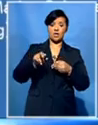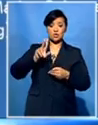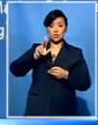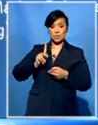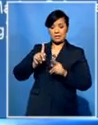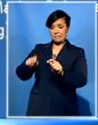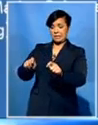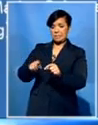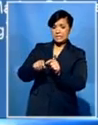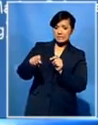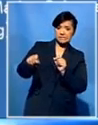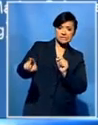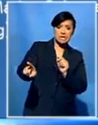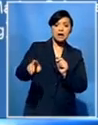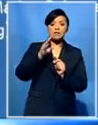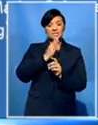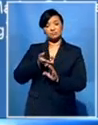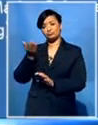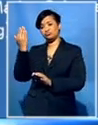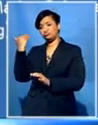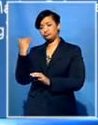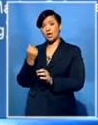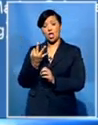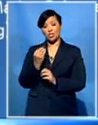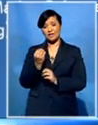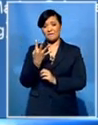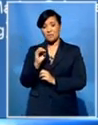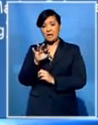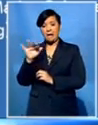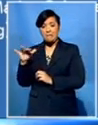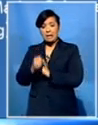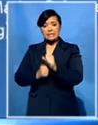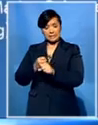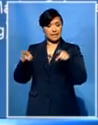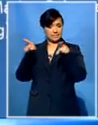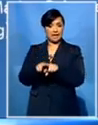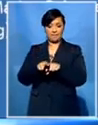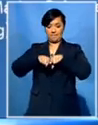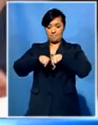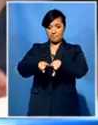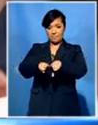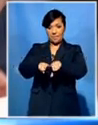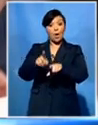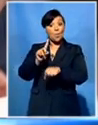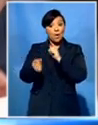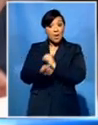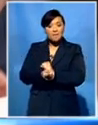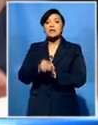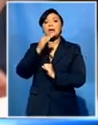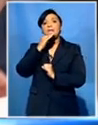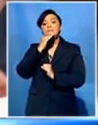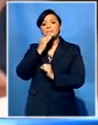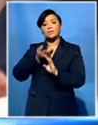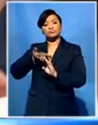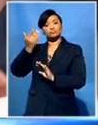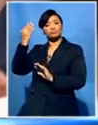it seems to have last shared a common ancestor probably around 30 to 40 million years ago. What we suspect happened is these things dispersed or